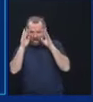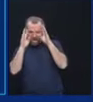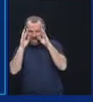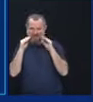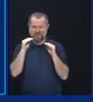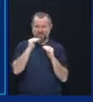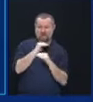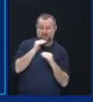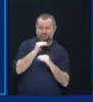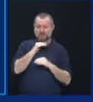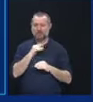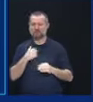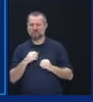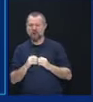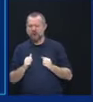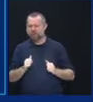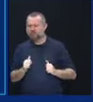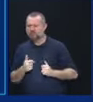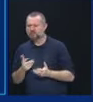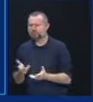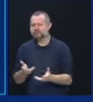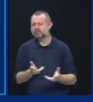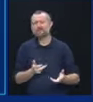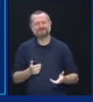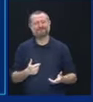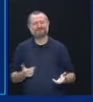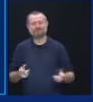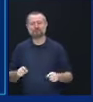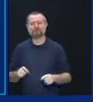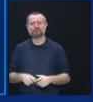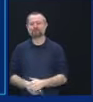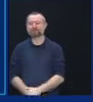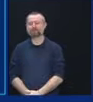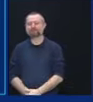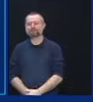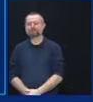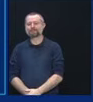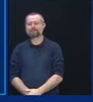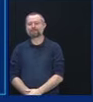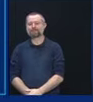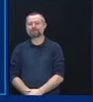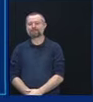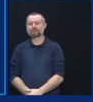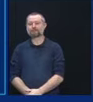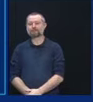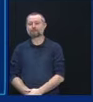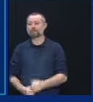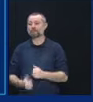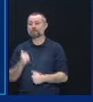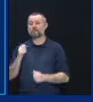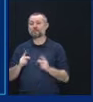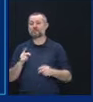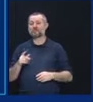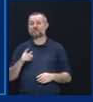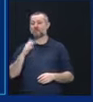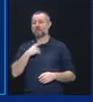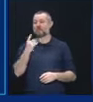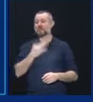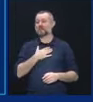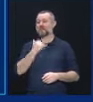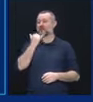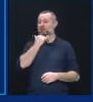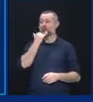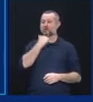Most people would not say that one of my errors is lack of aggressiveness.